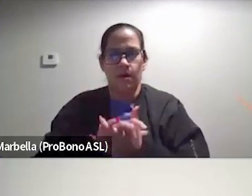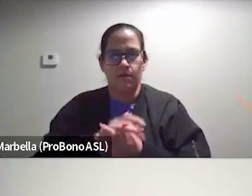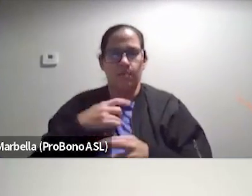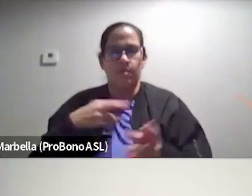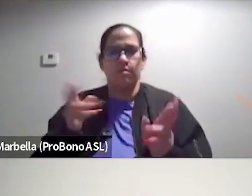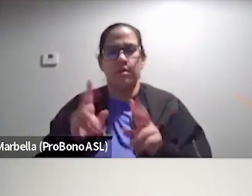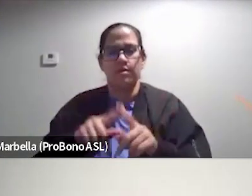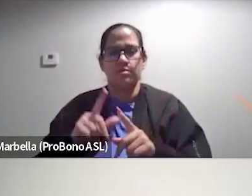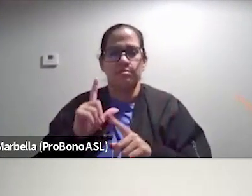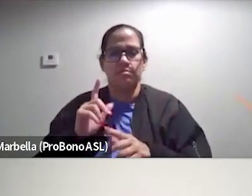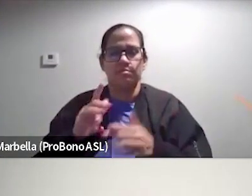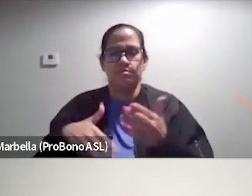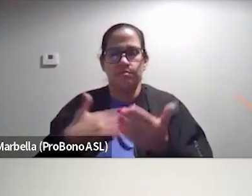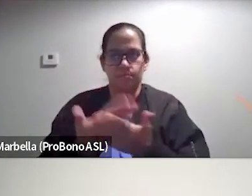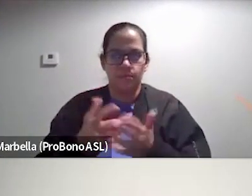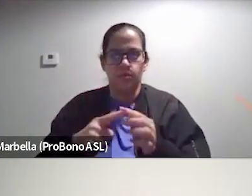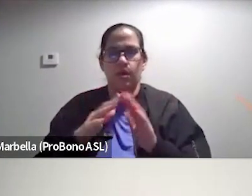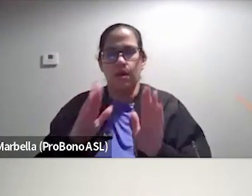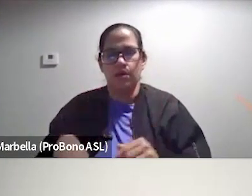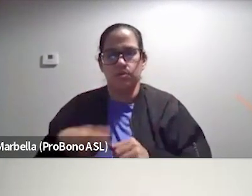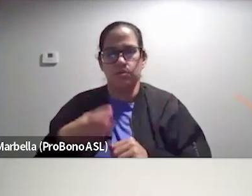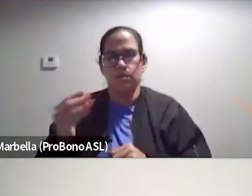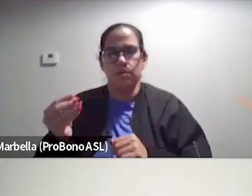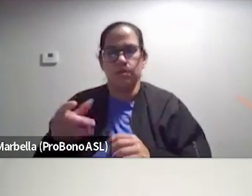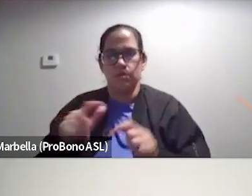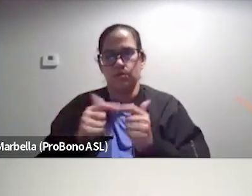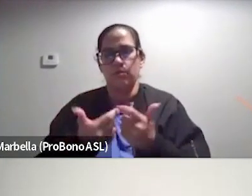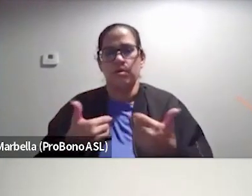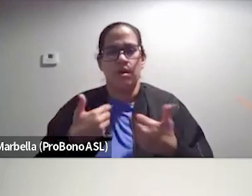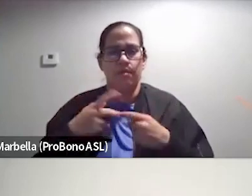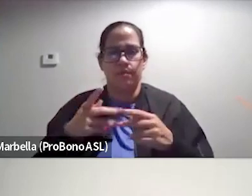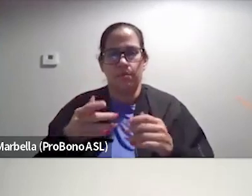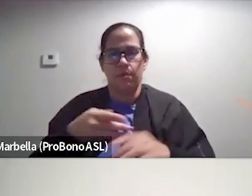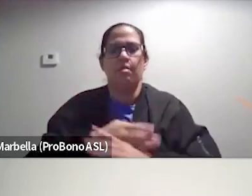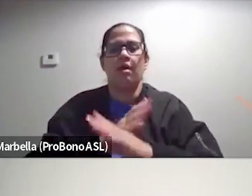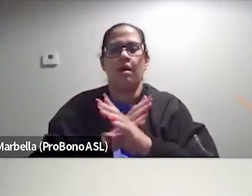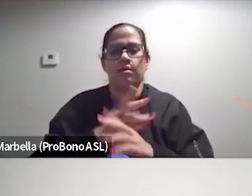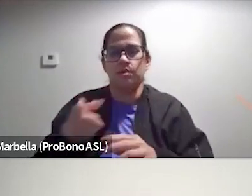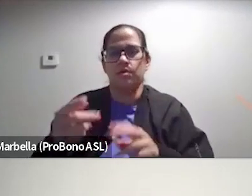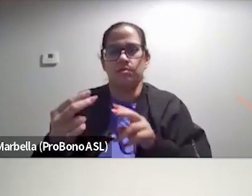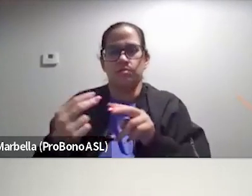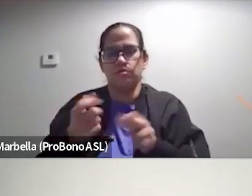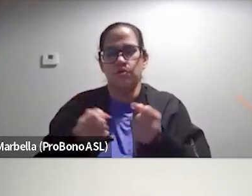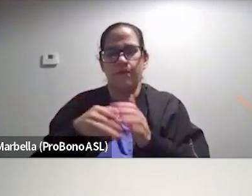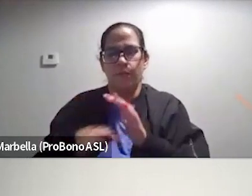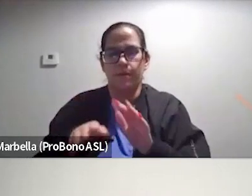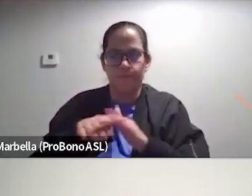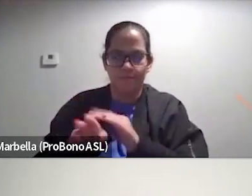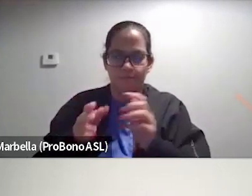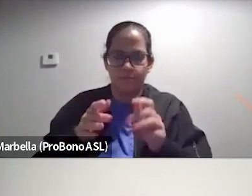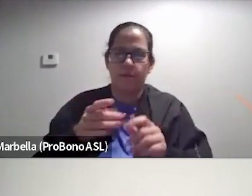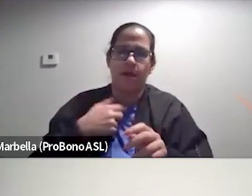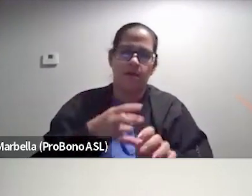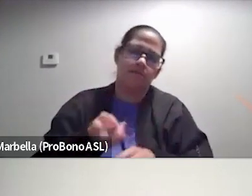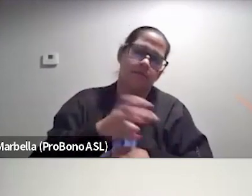ready to pull up to the, to the house and this, uh, group of young folks were blocking the driveway. And, um, I got